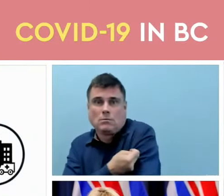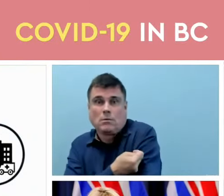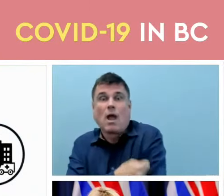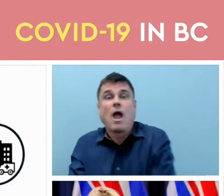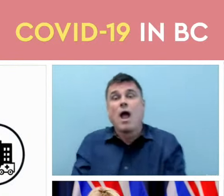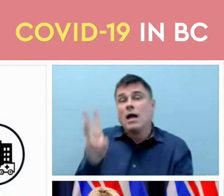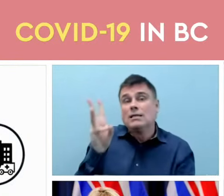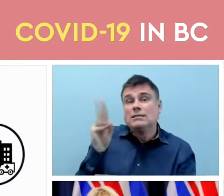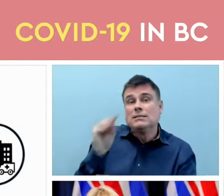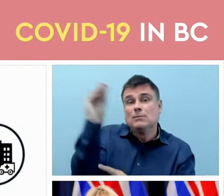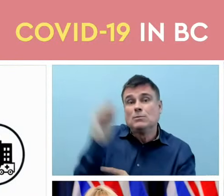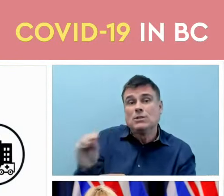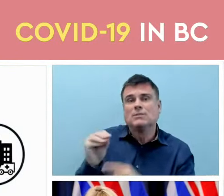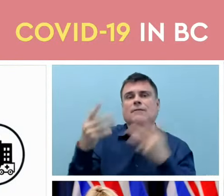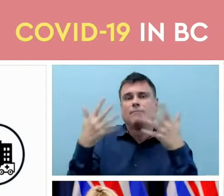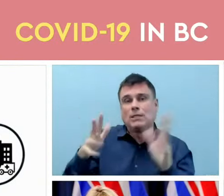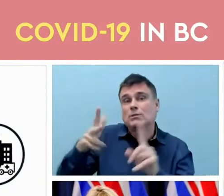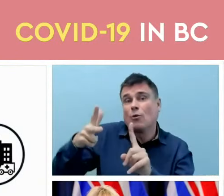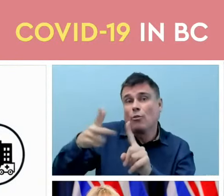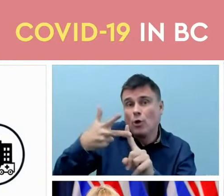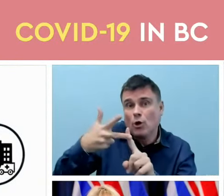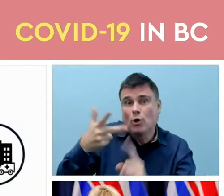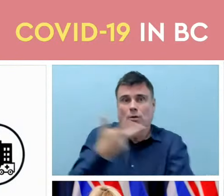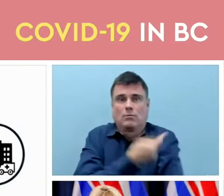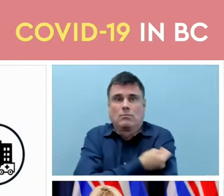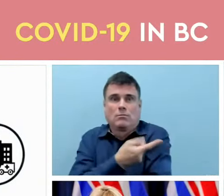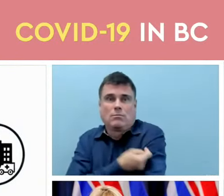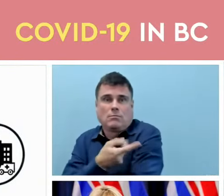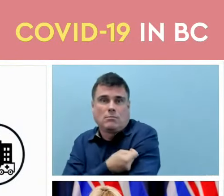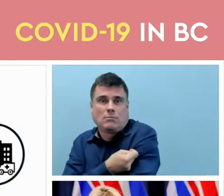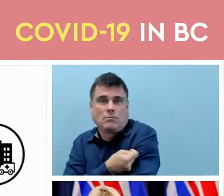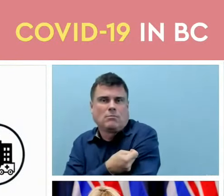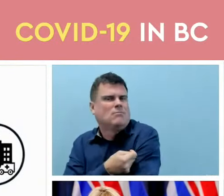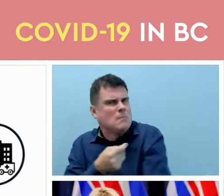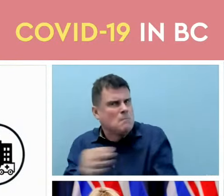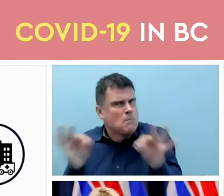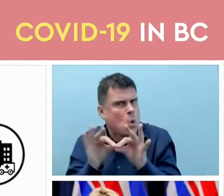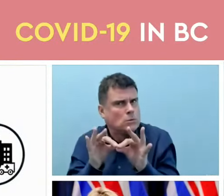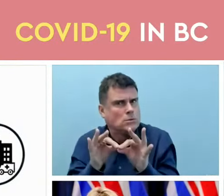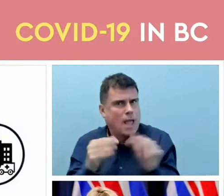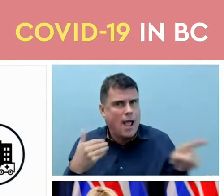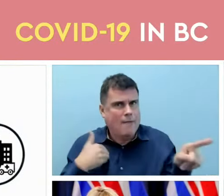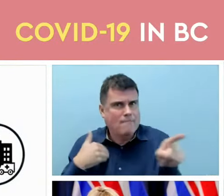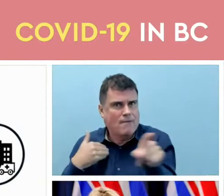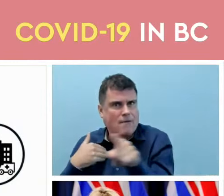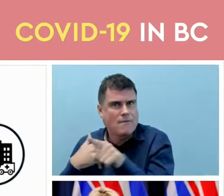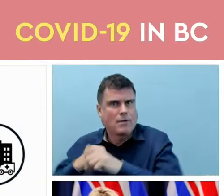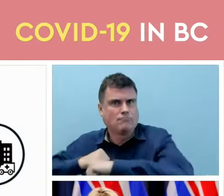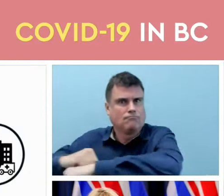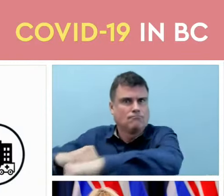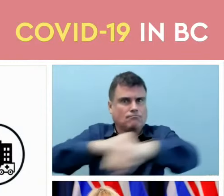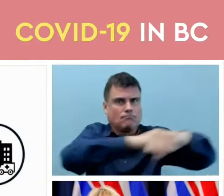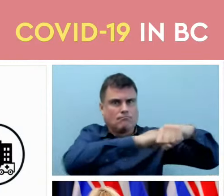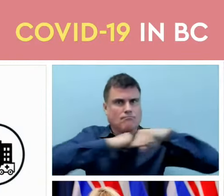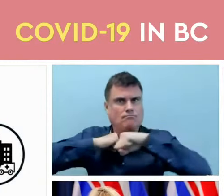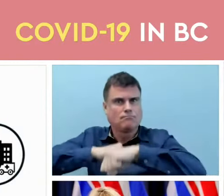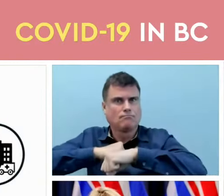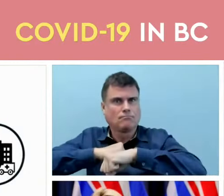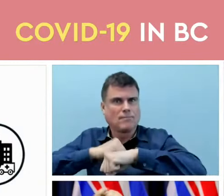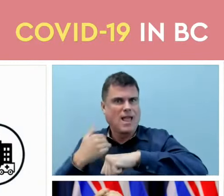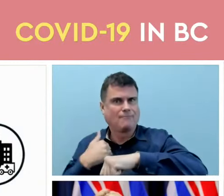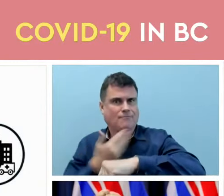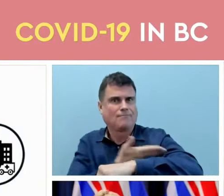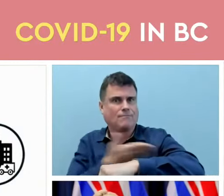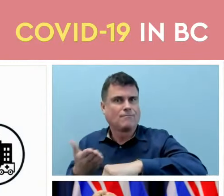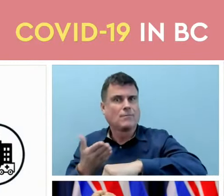received their booster dose. This is important. This level of immunity and protection that we have as a population means that